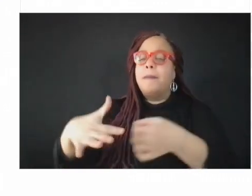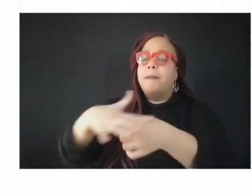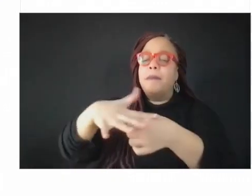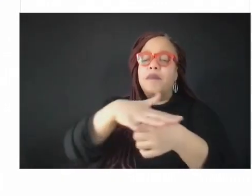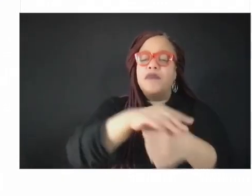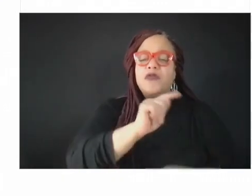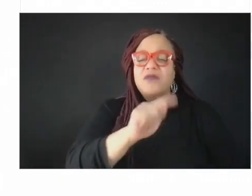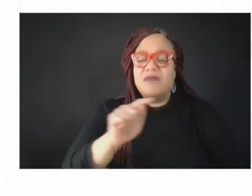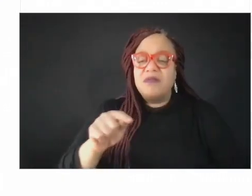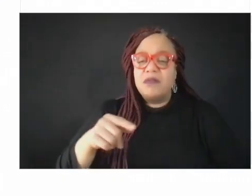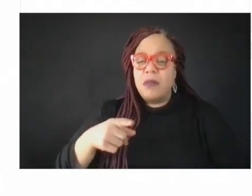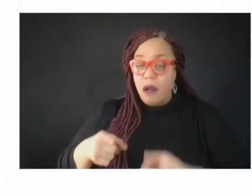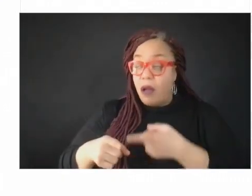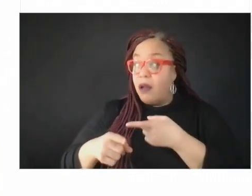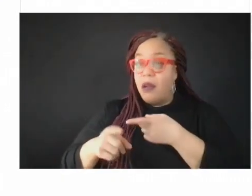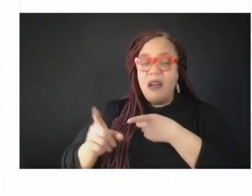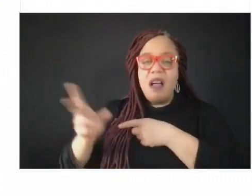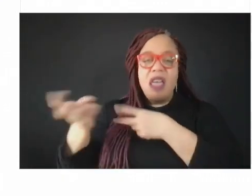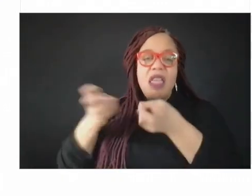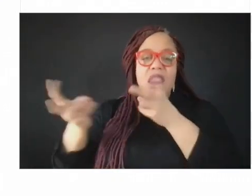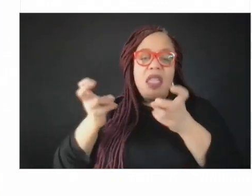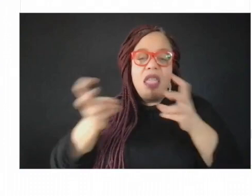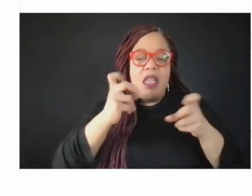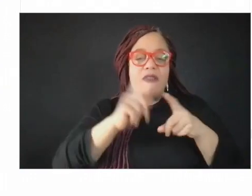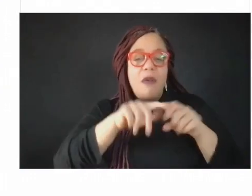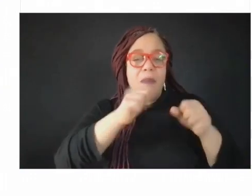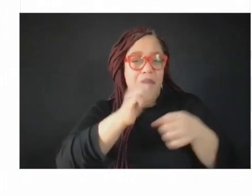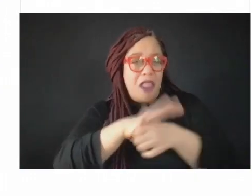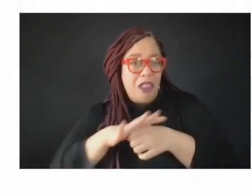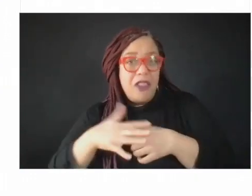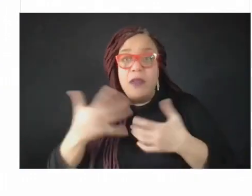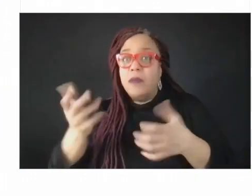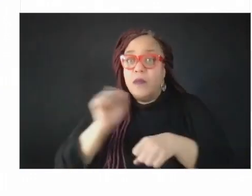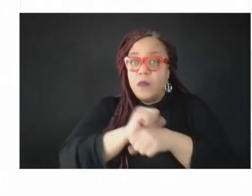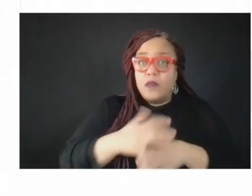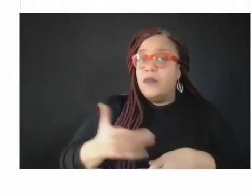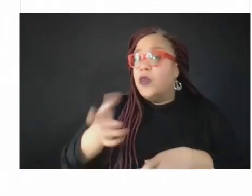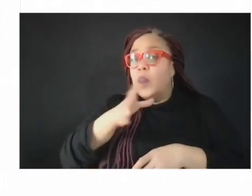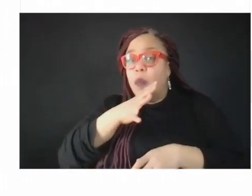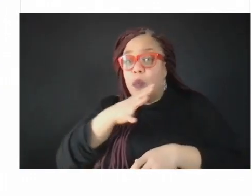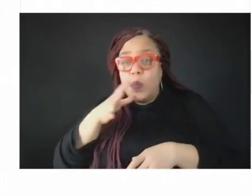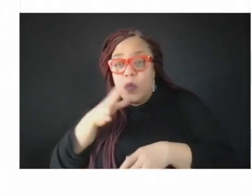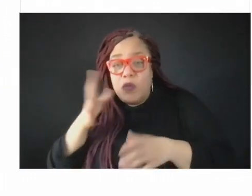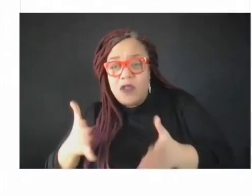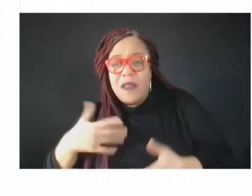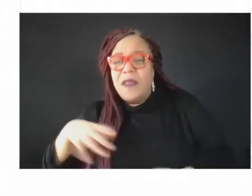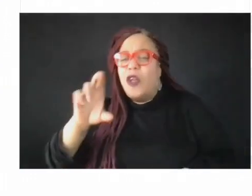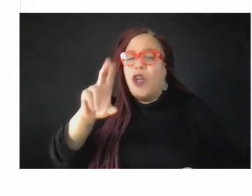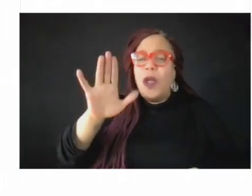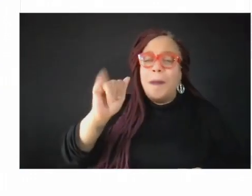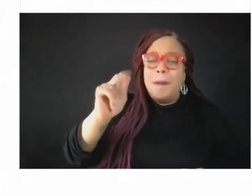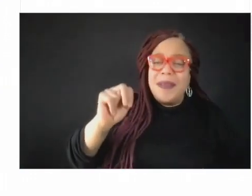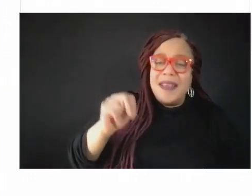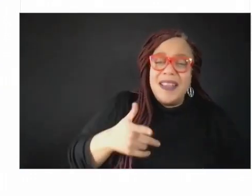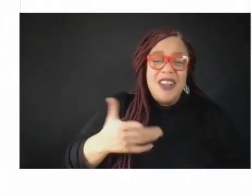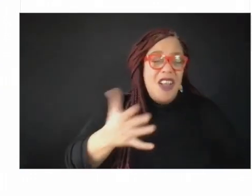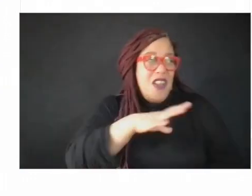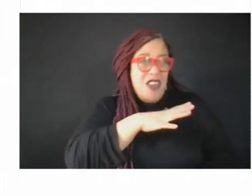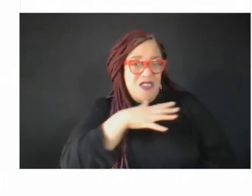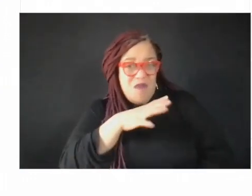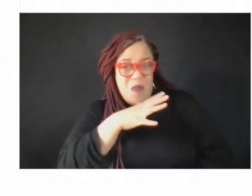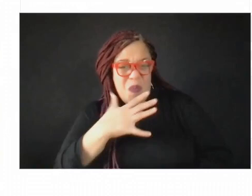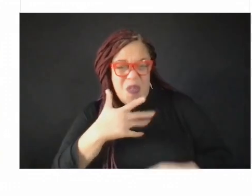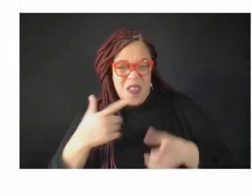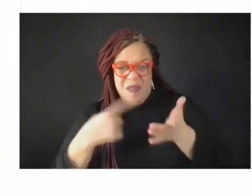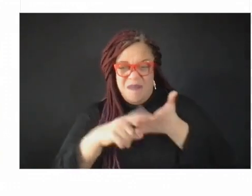I've worked in both rural and urban environments, and the rural environments don't pay as well as some of the urban environments. And so how do we make sure that